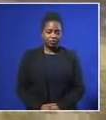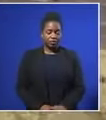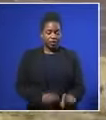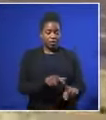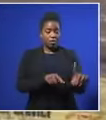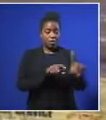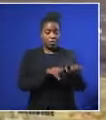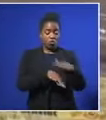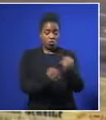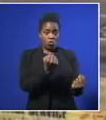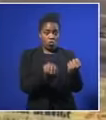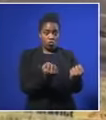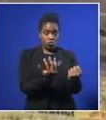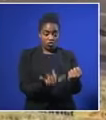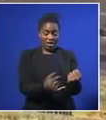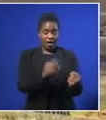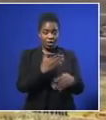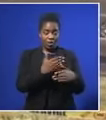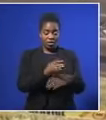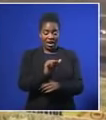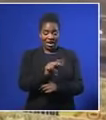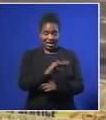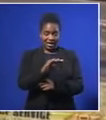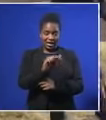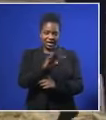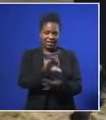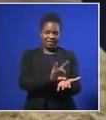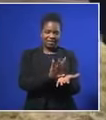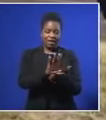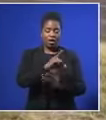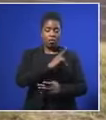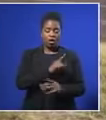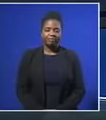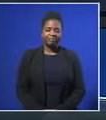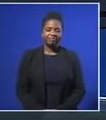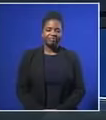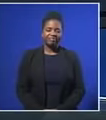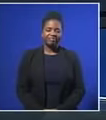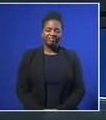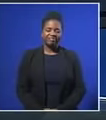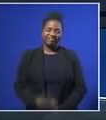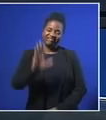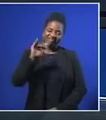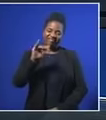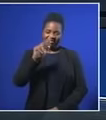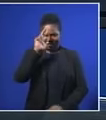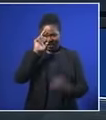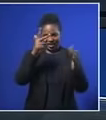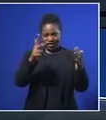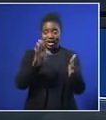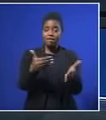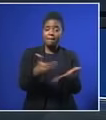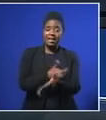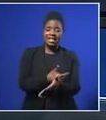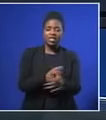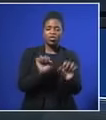The ANC Saxon employee arrested in connection with a cash-in-transit heist. That's your 8 o'clock news. If you've missed anything,